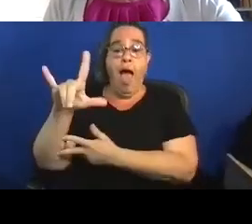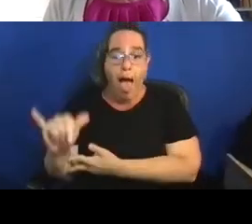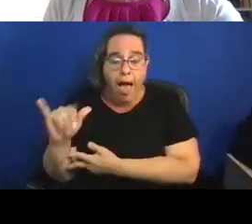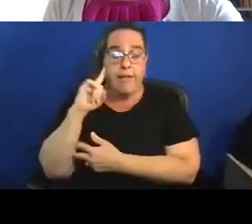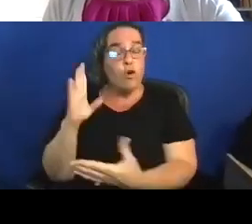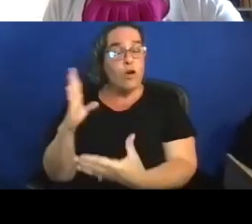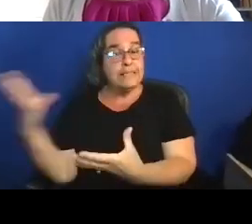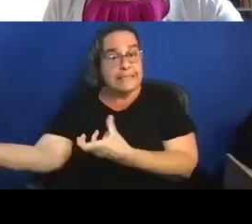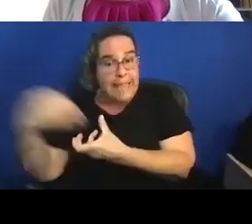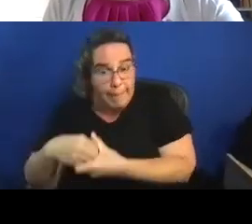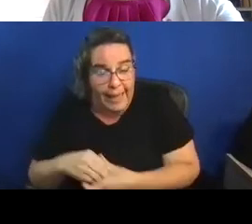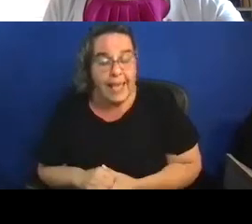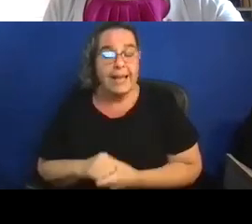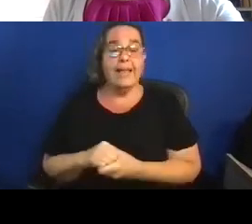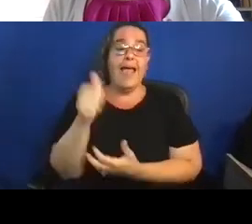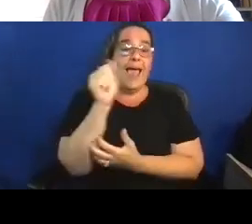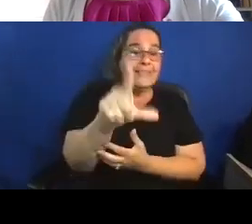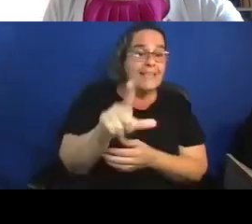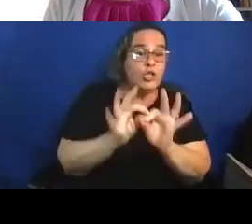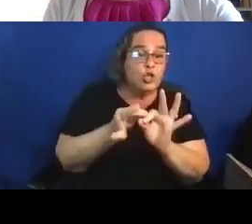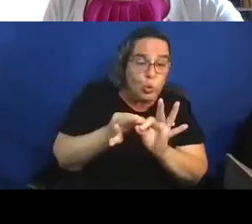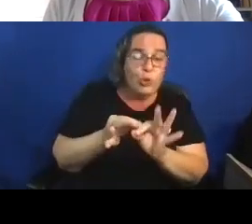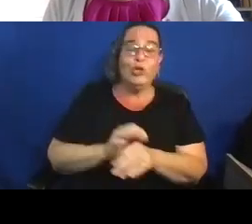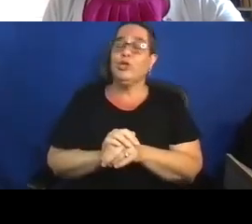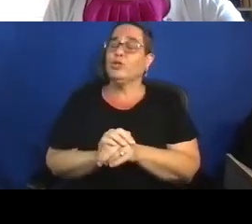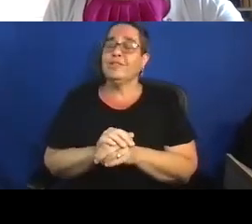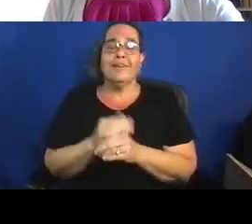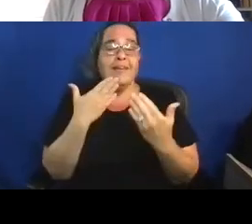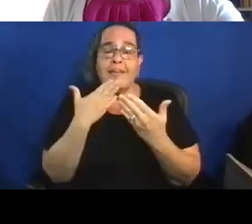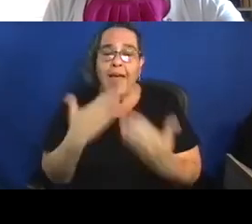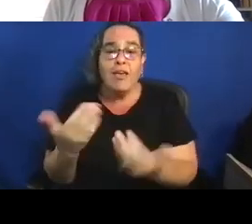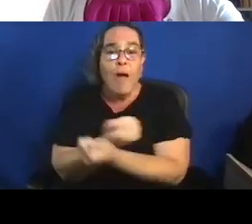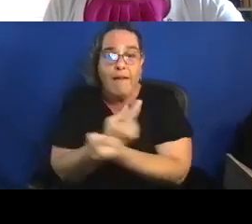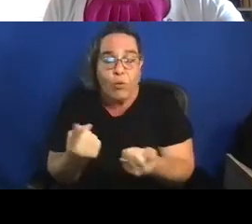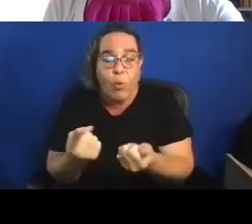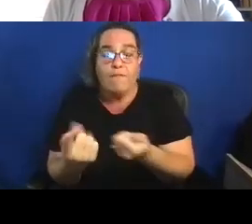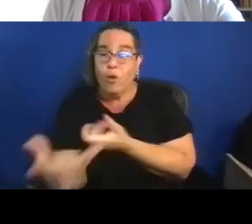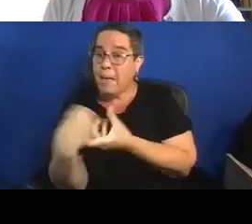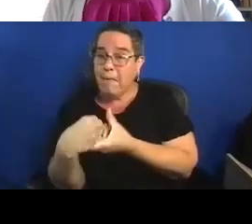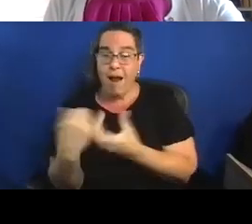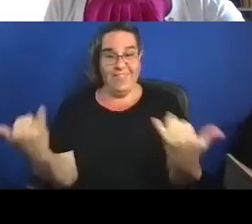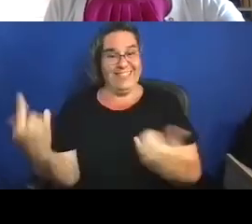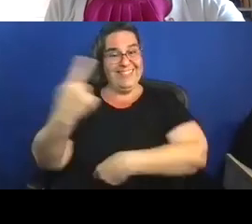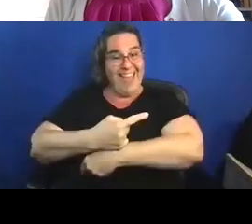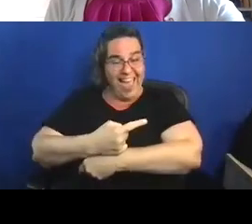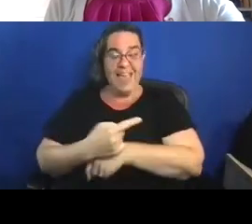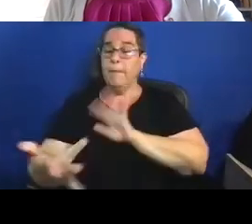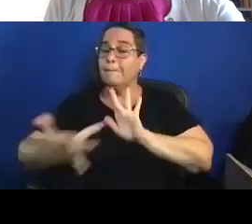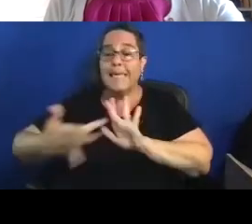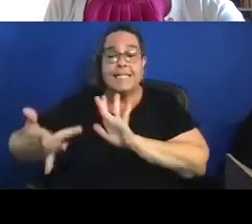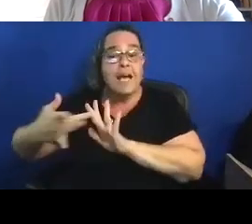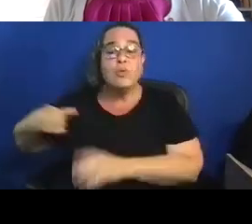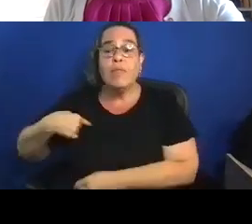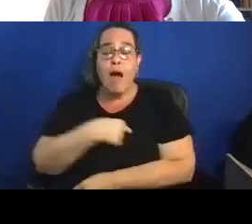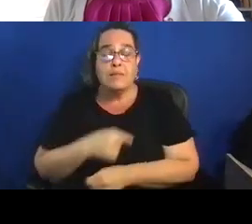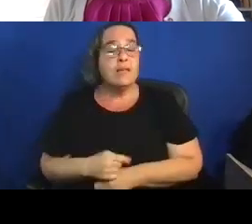interpreters. Thank you all so much for this opportunity to be with you. Please be in touch with us. Ask questions through our